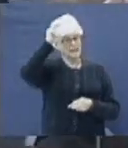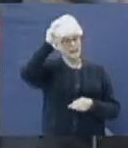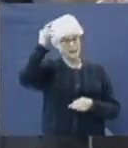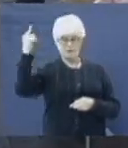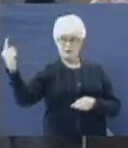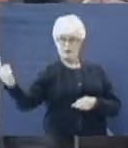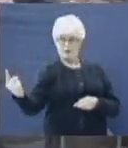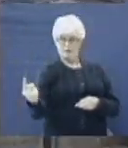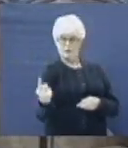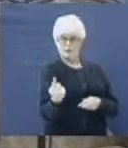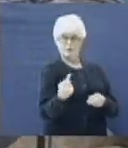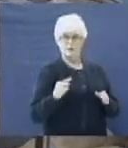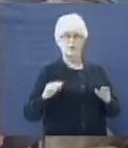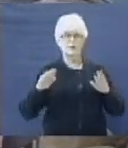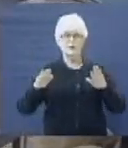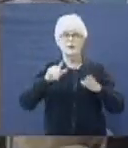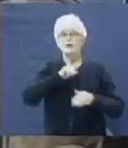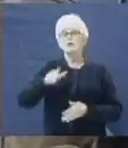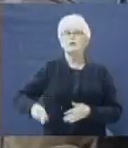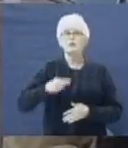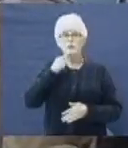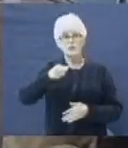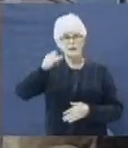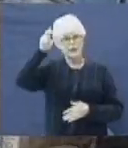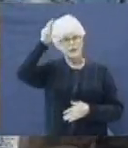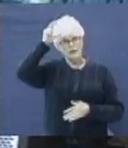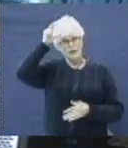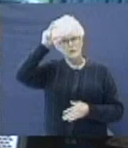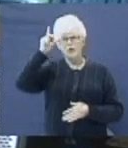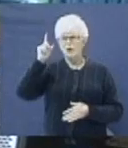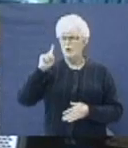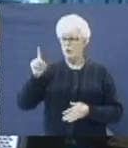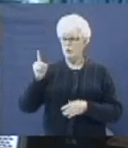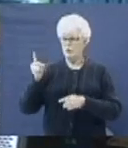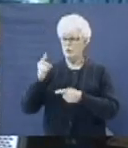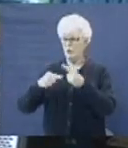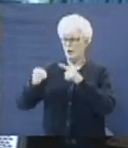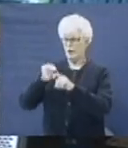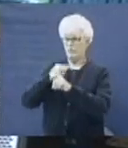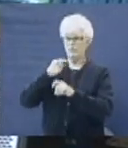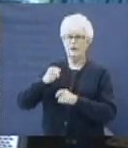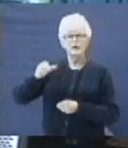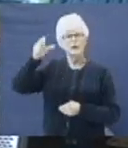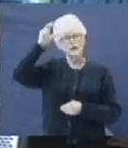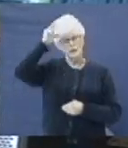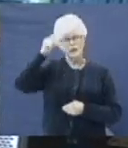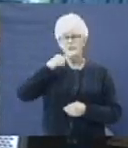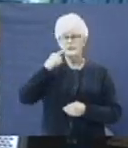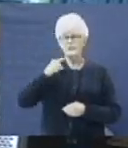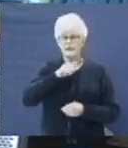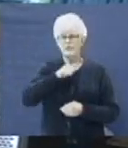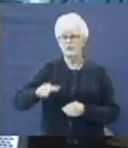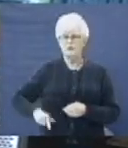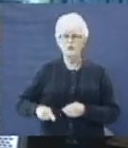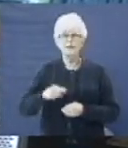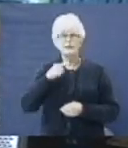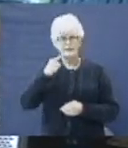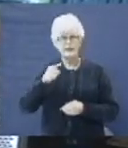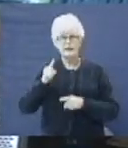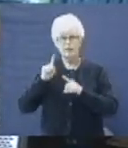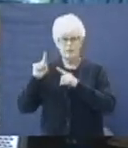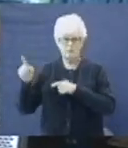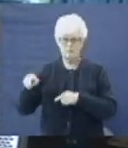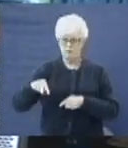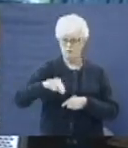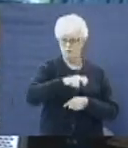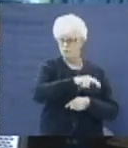the throne. So the Lord said unto Satan, whence comest thou? Then Satan answered the Lord and said, from going